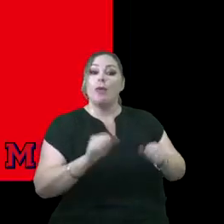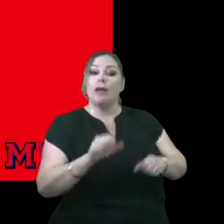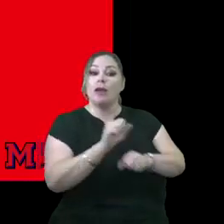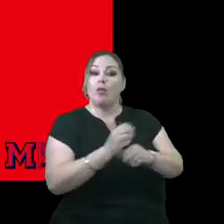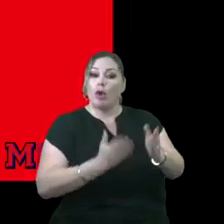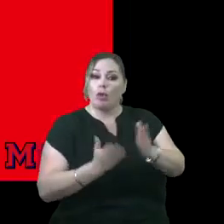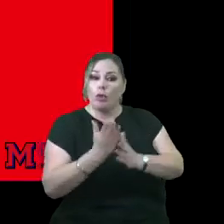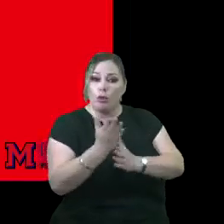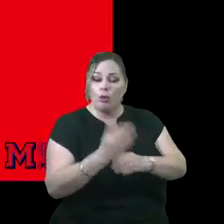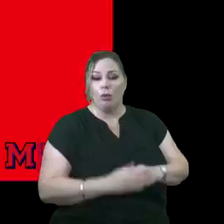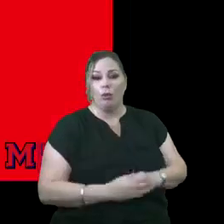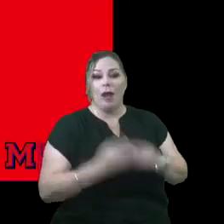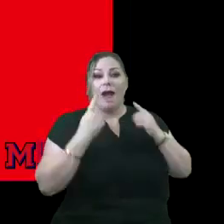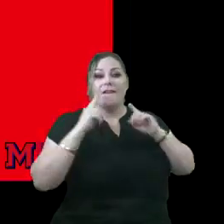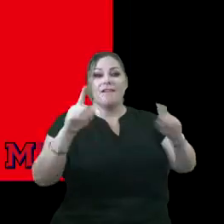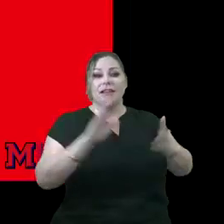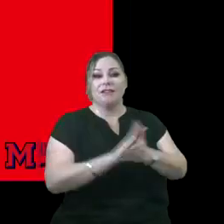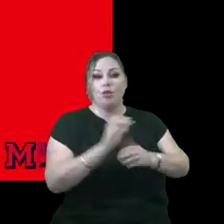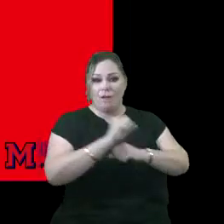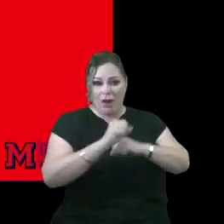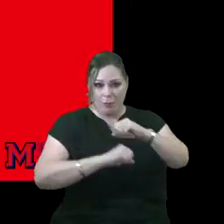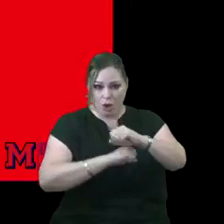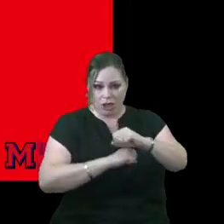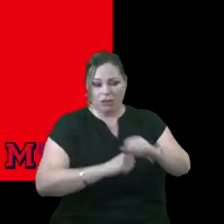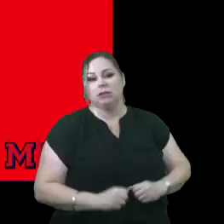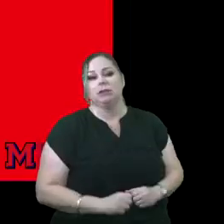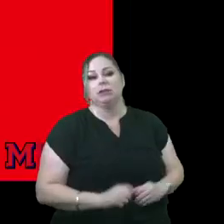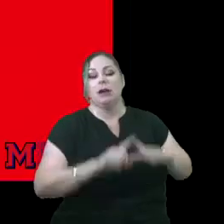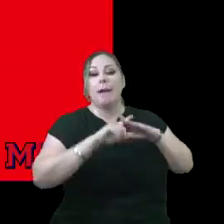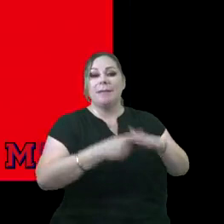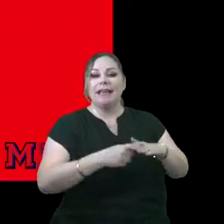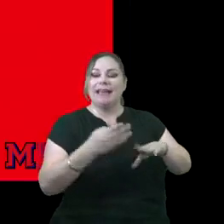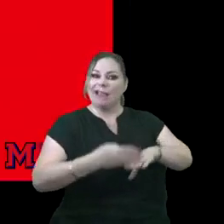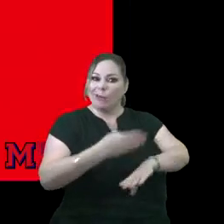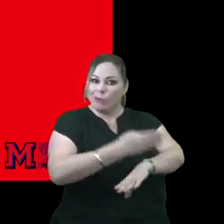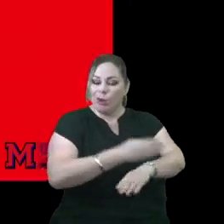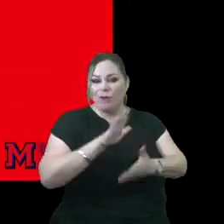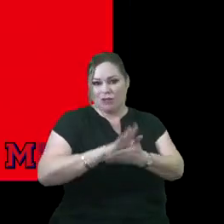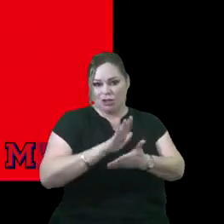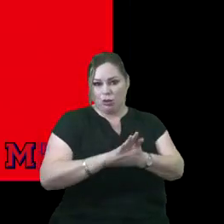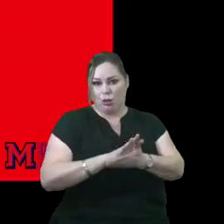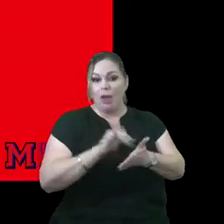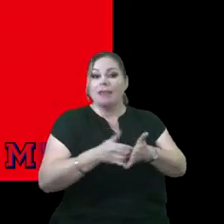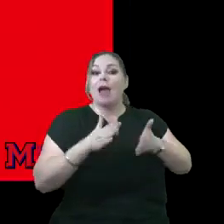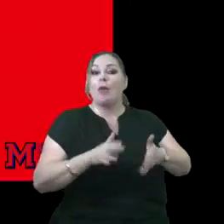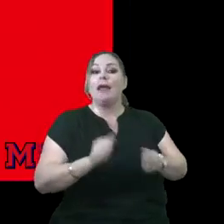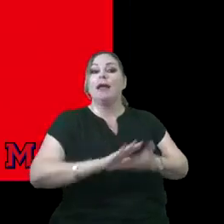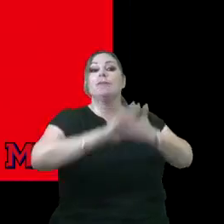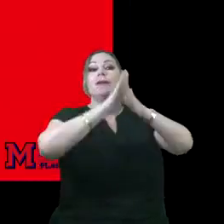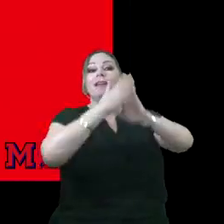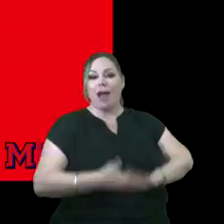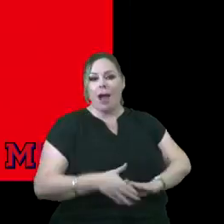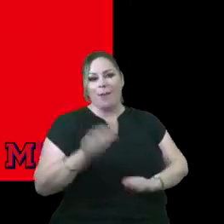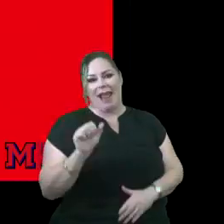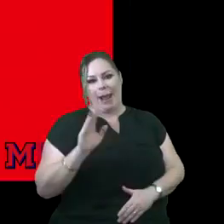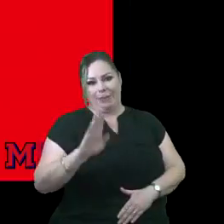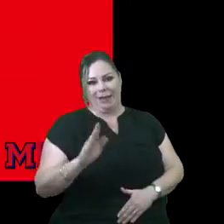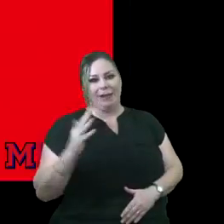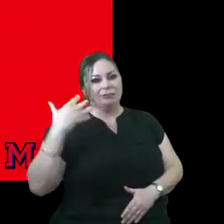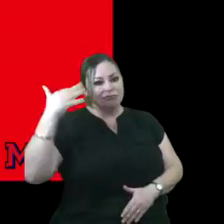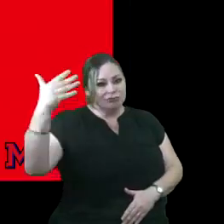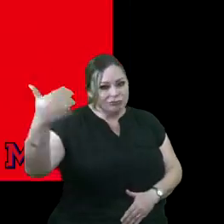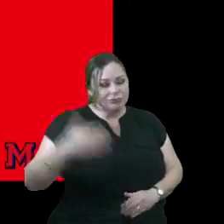work through an effective schools framework. And begin to improve these schools so that they can become A or B rated